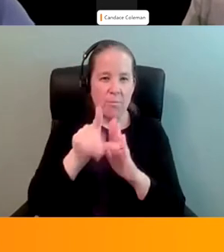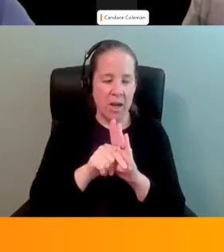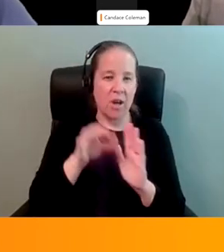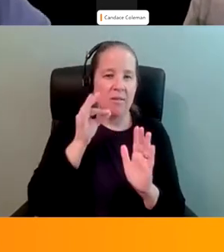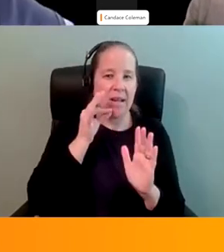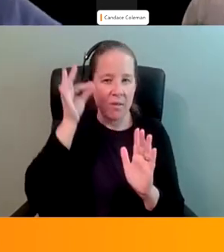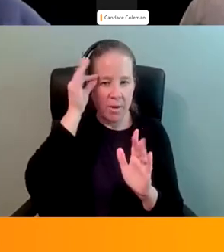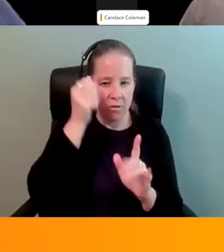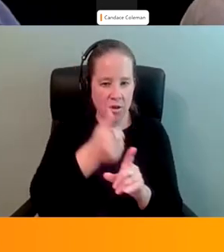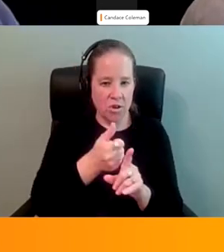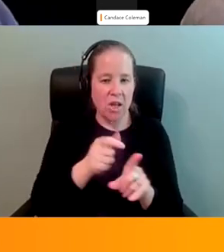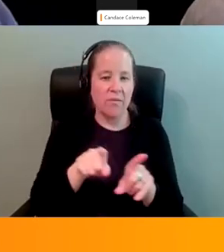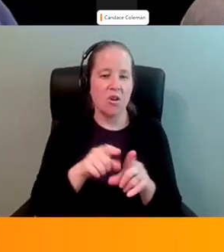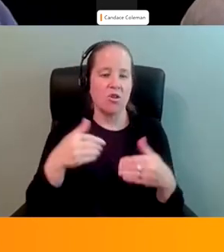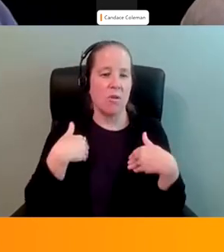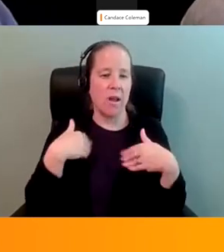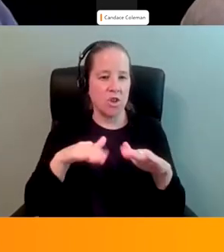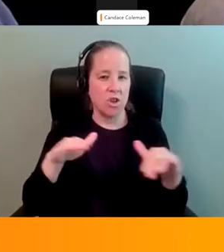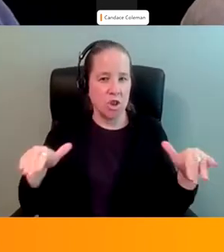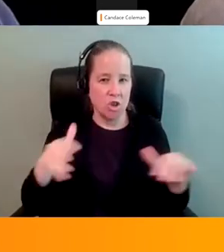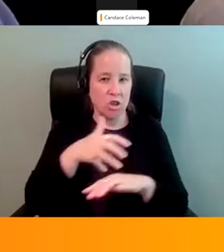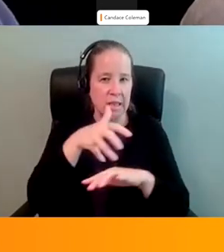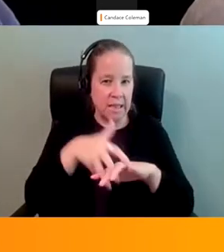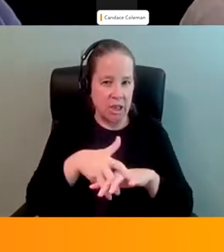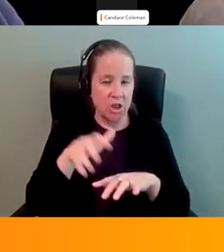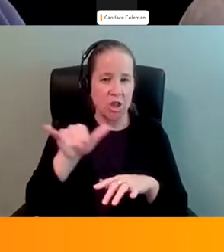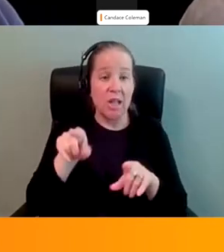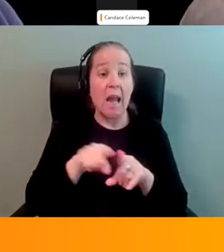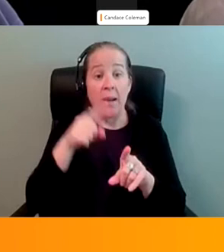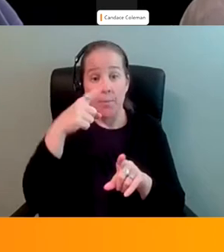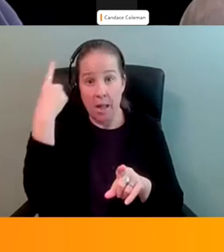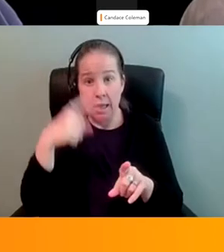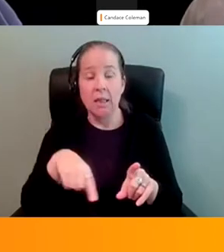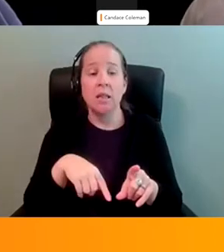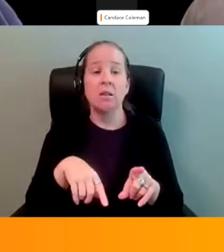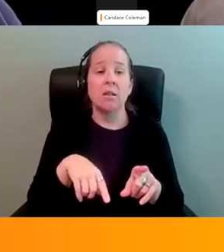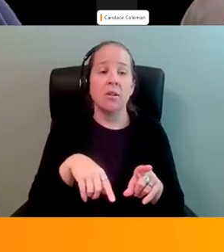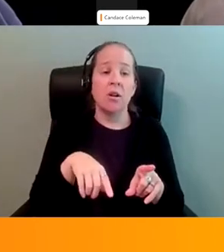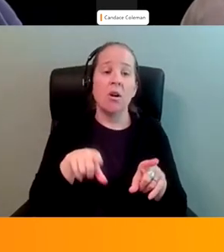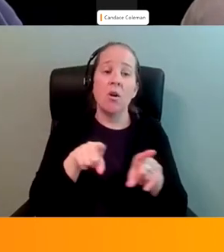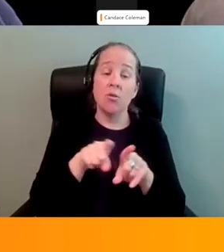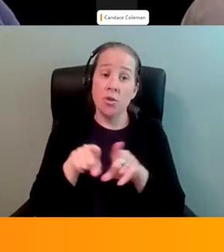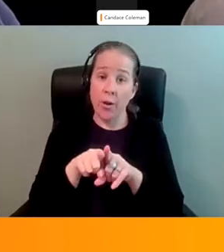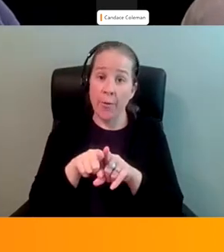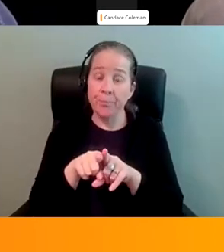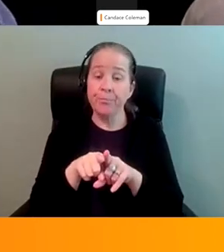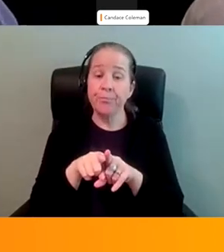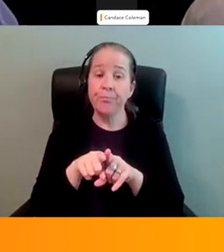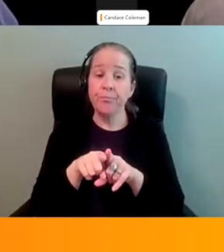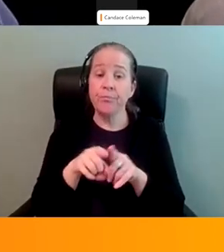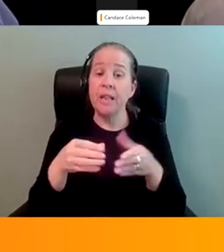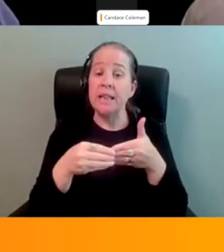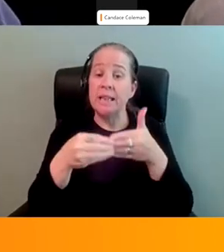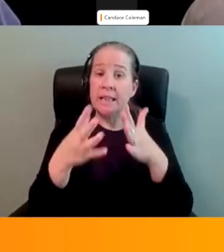and having children who are indigenous as well as black. And also being a leader